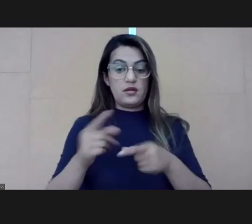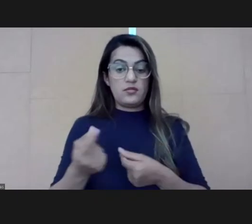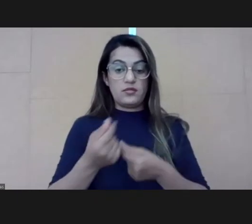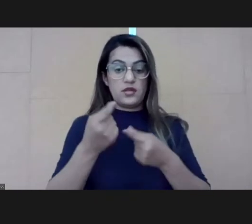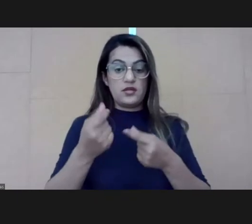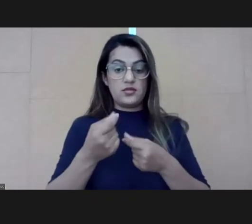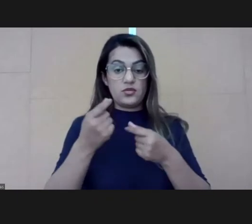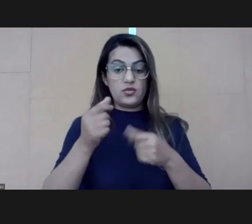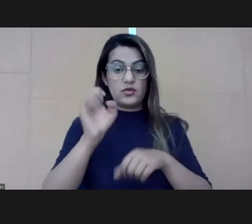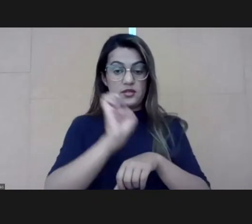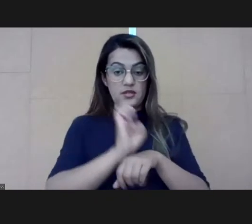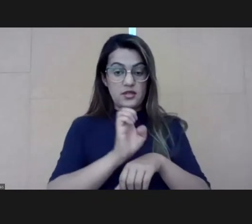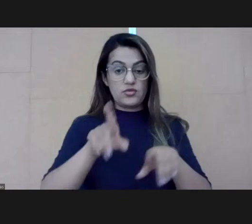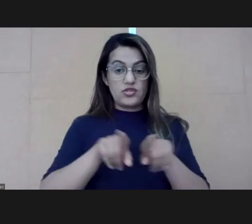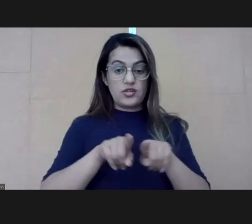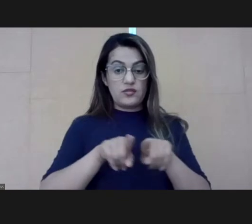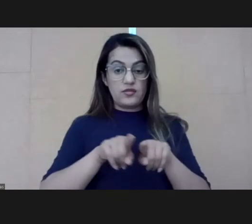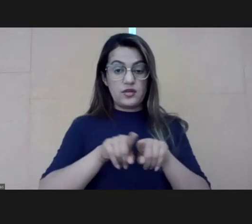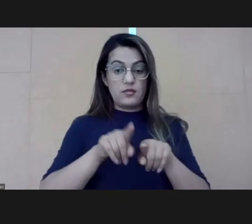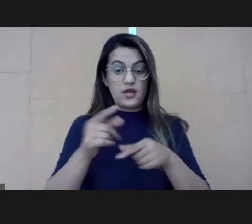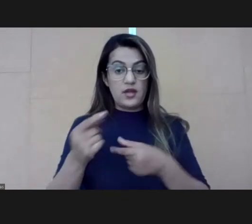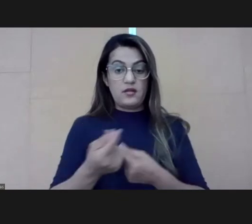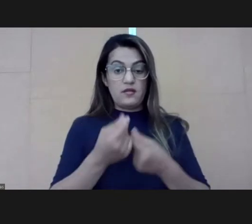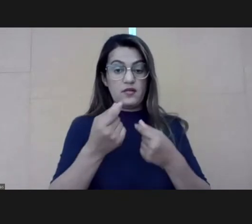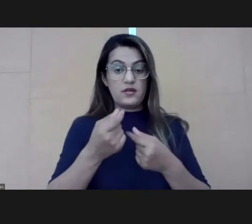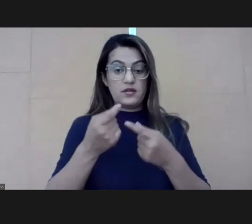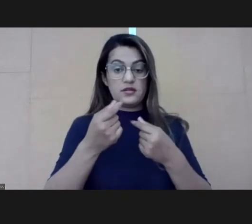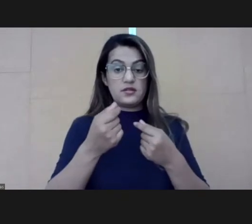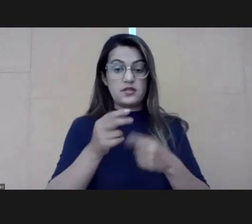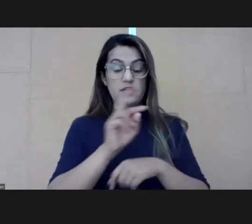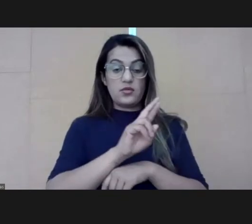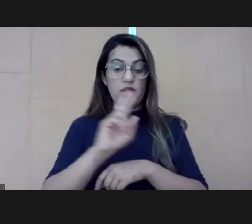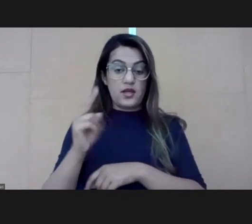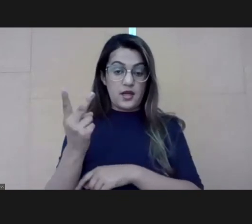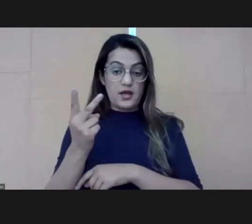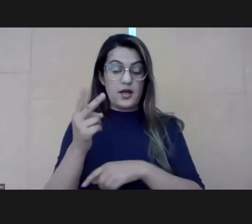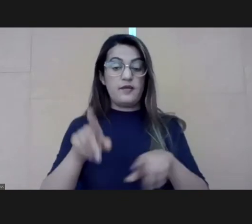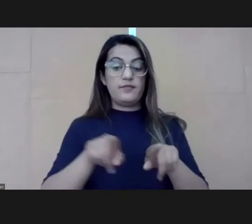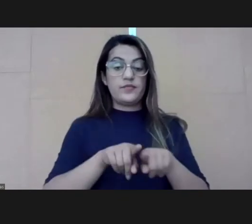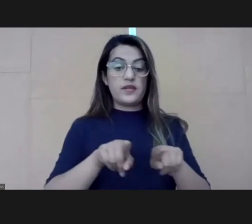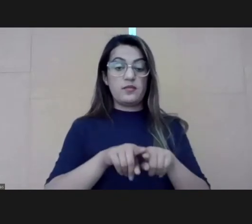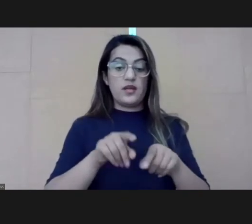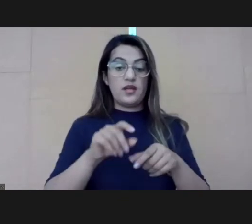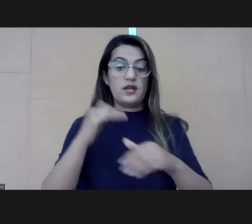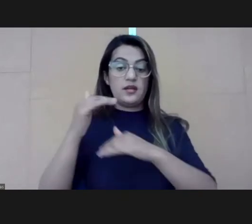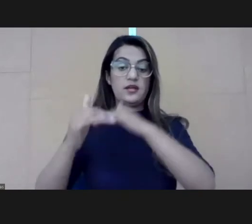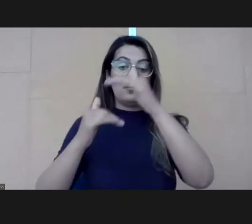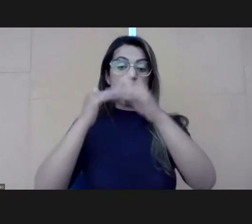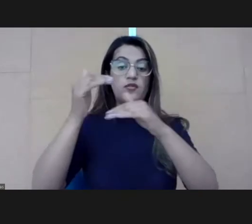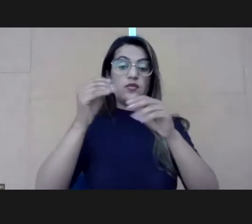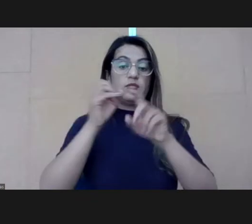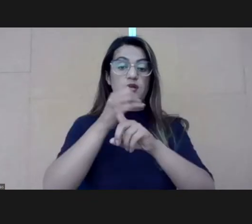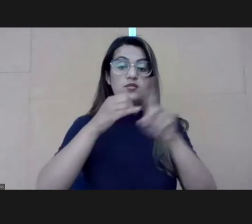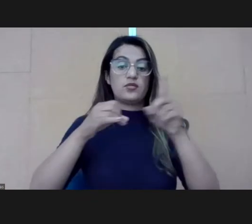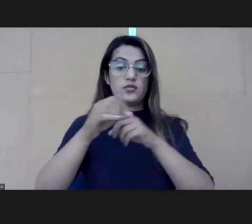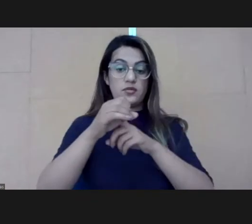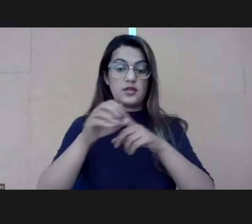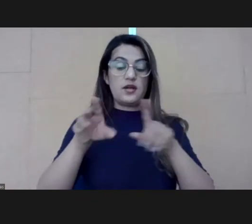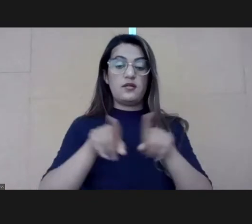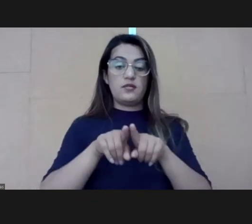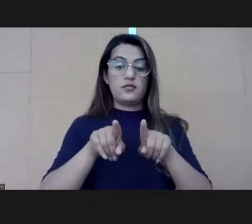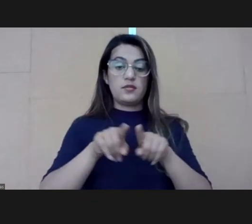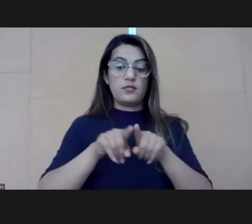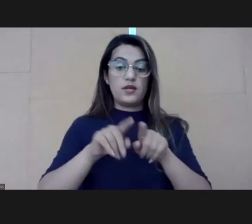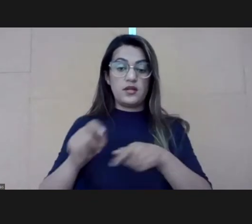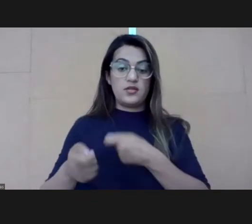in the National Center of Analysis of the Foundation and Human Resources and Human Development in the